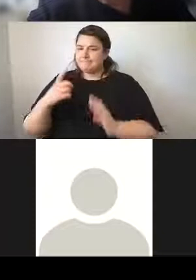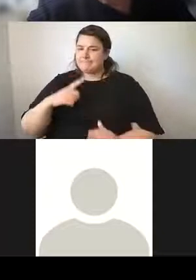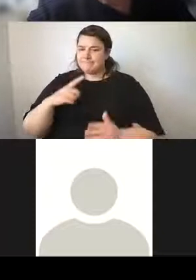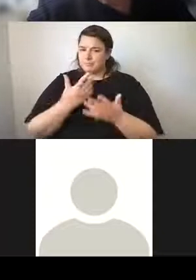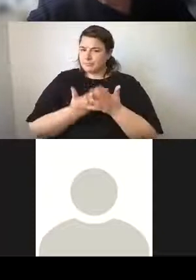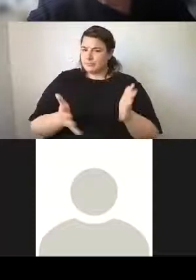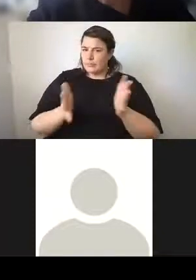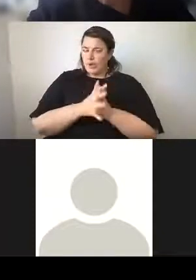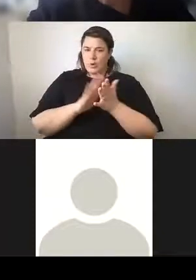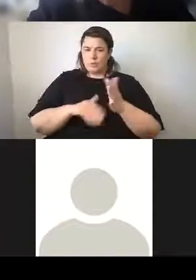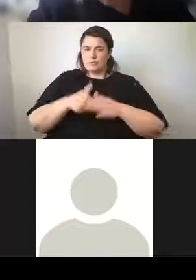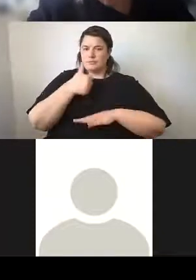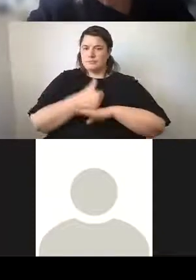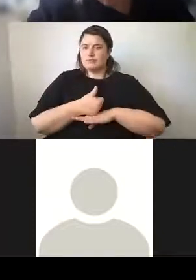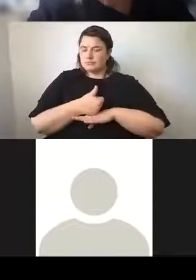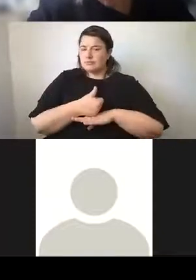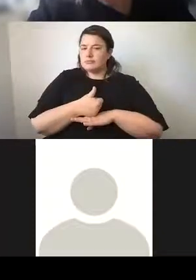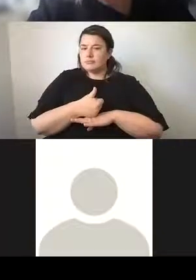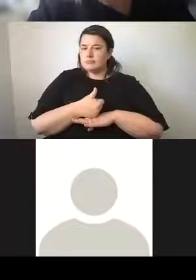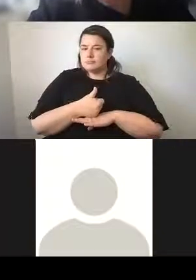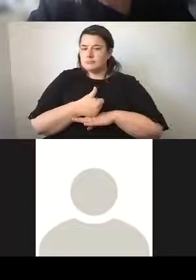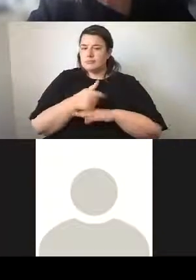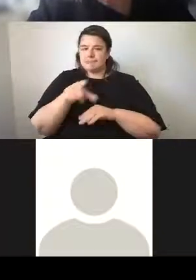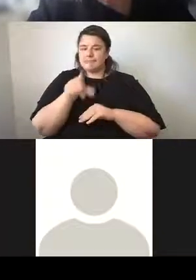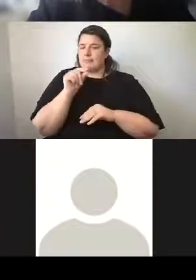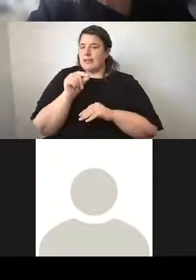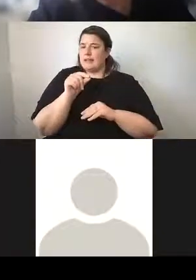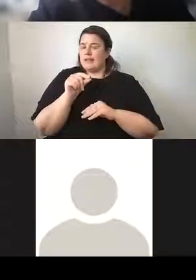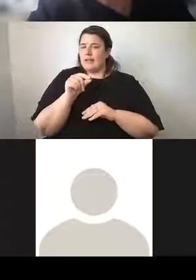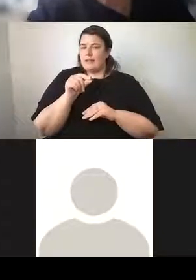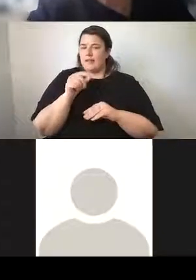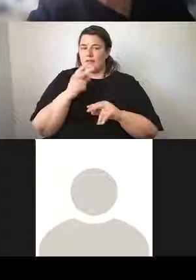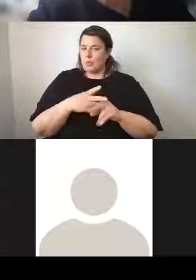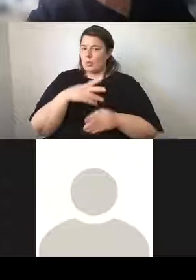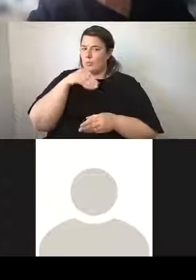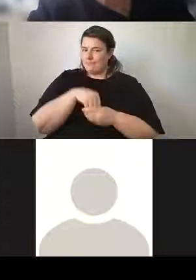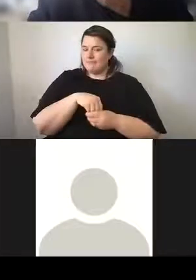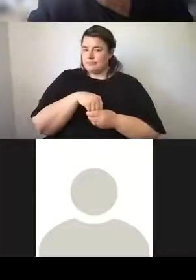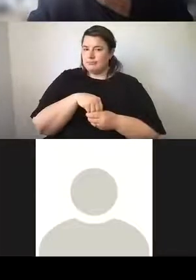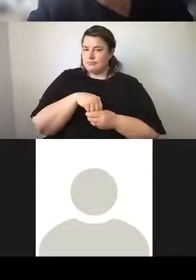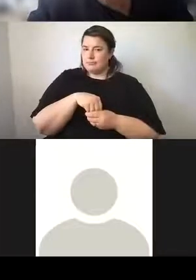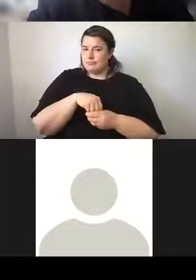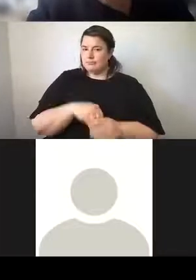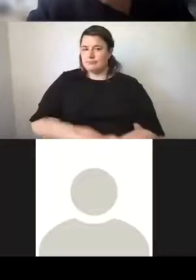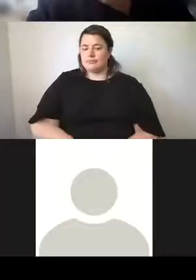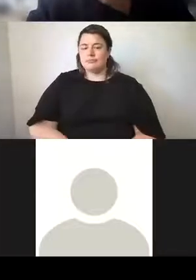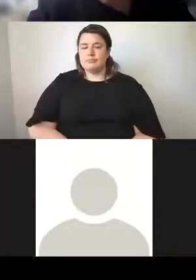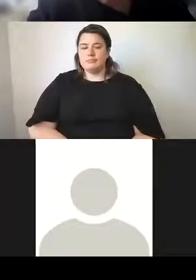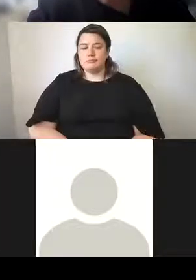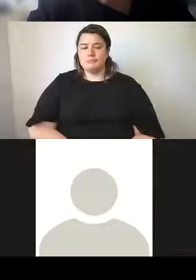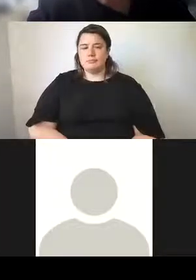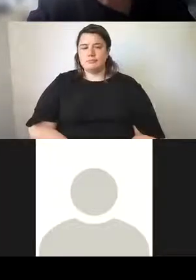came to be selected for inclusion as architectural ornaments. And